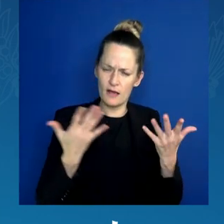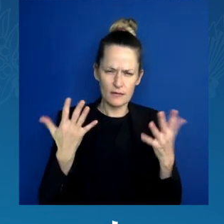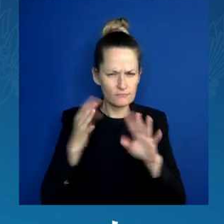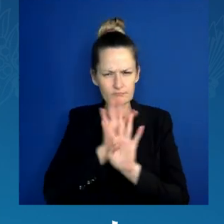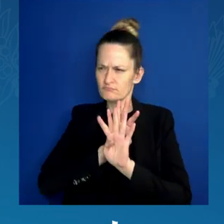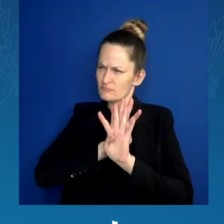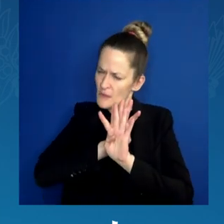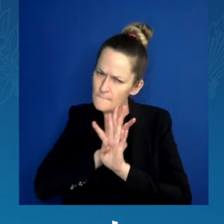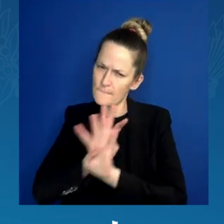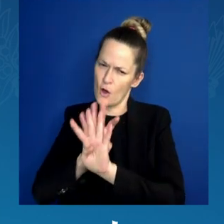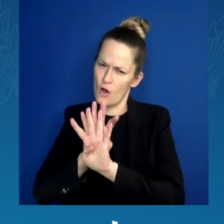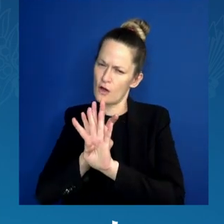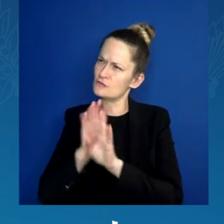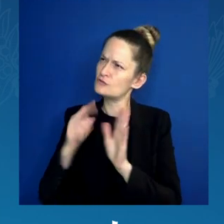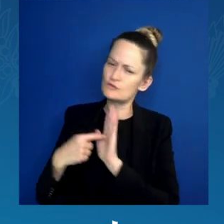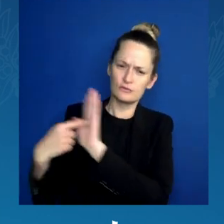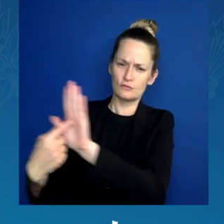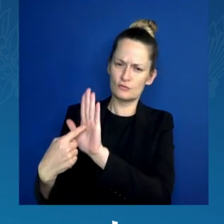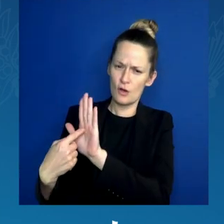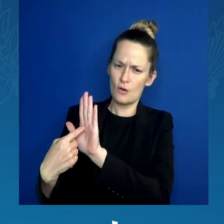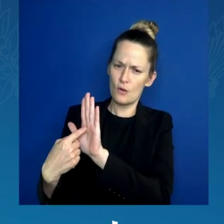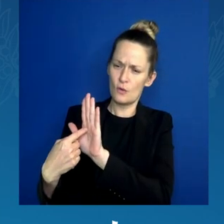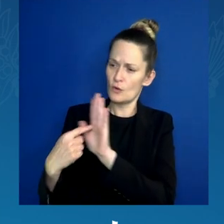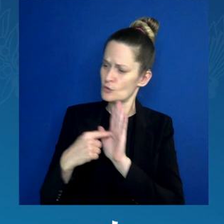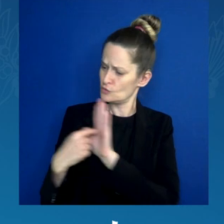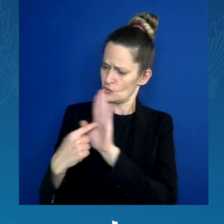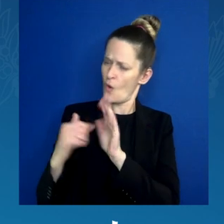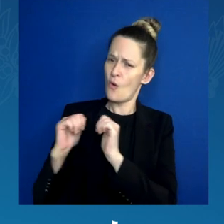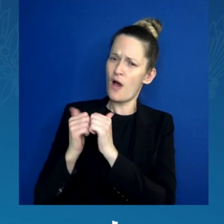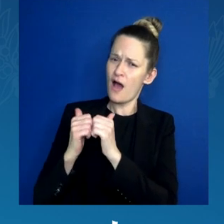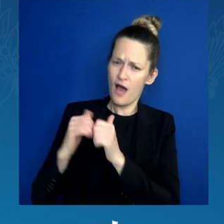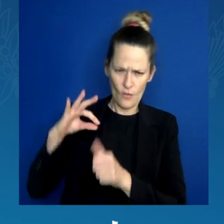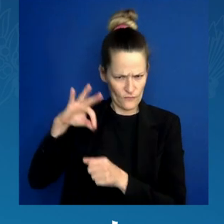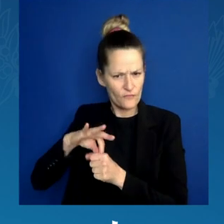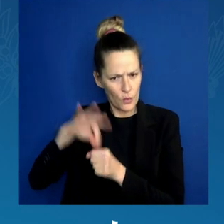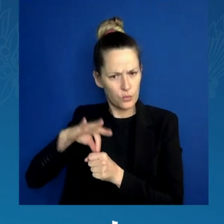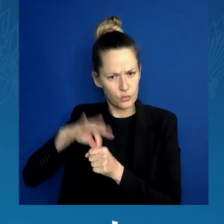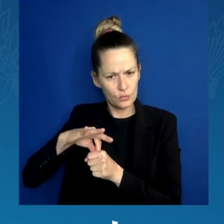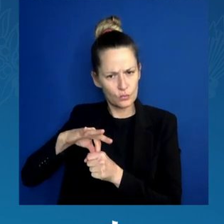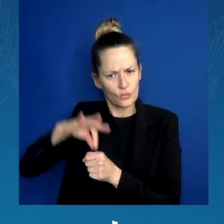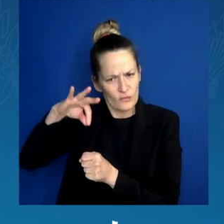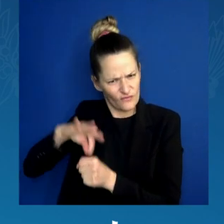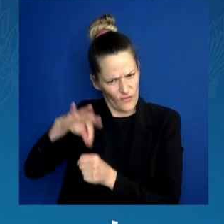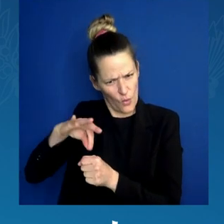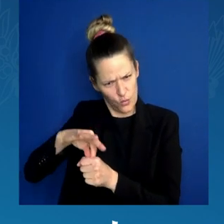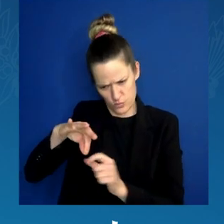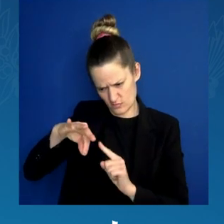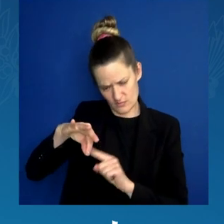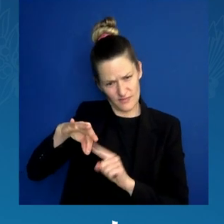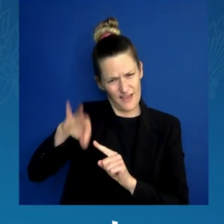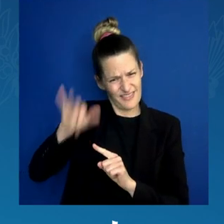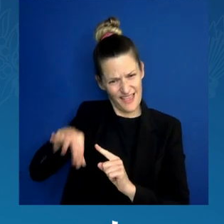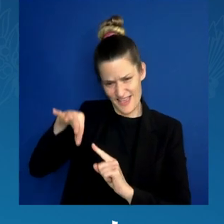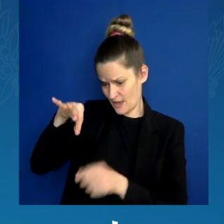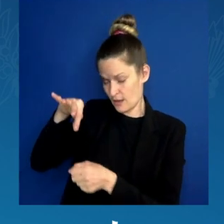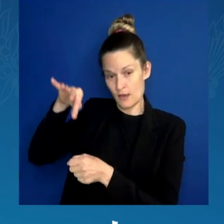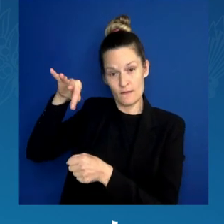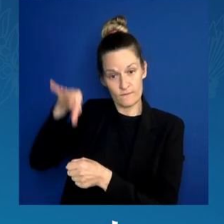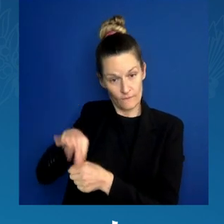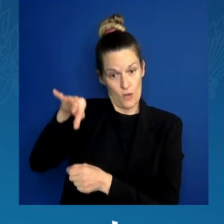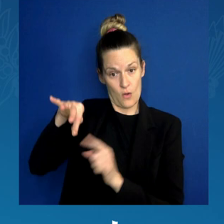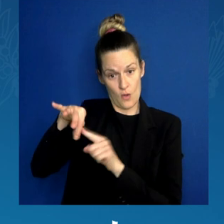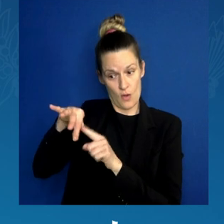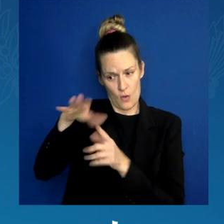leave you with this. Let your voice be heard. Let your voice be seen. Make the right choice and vote. And now to